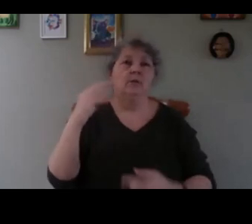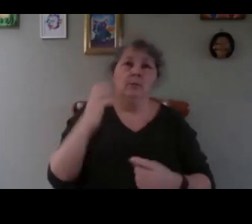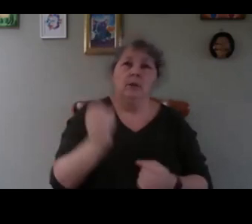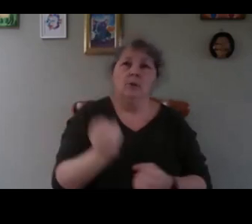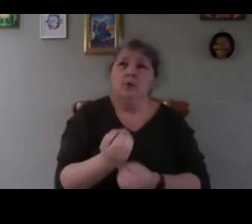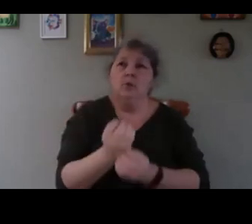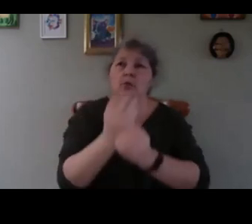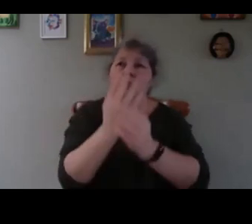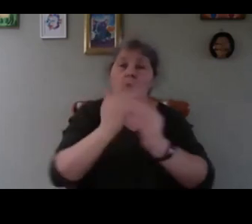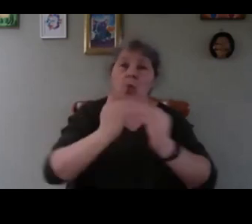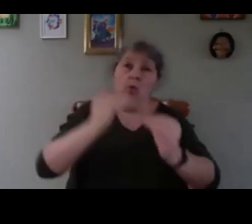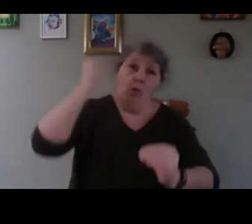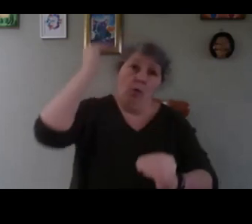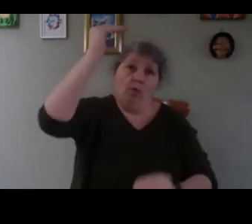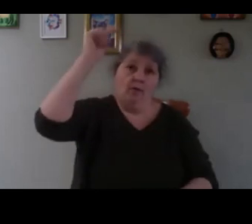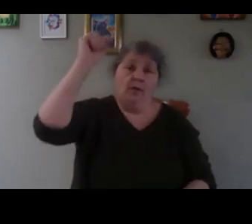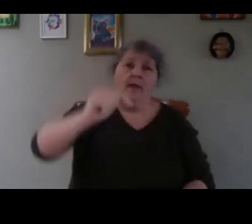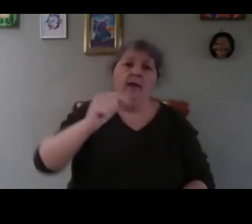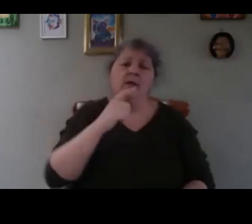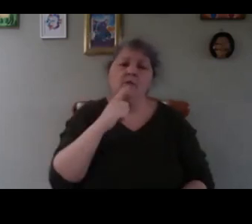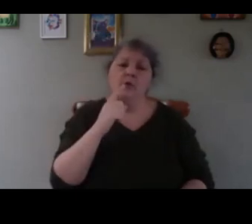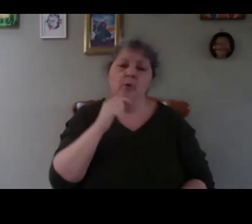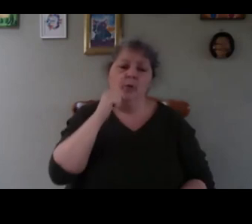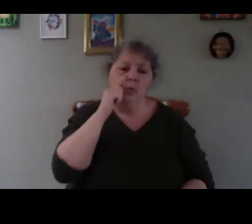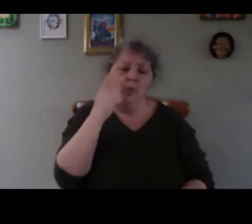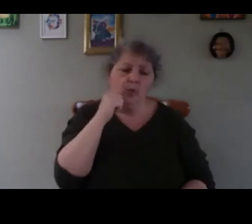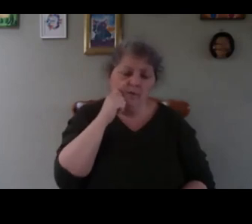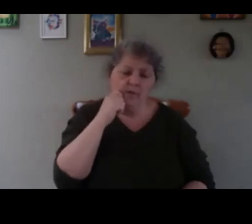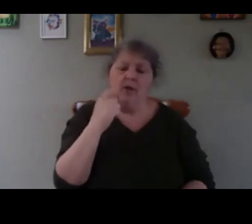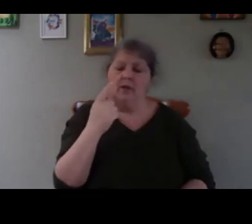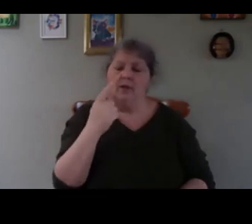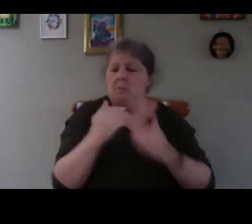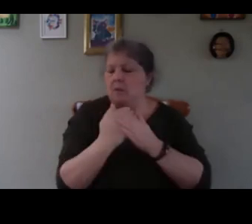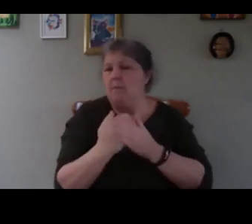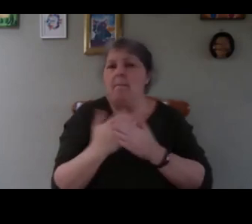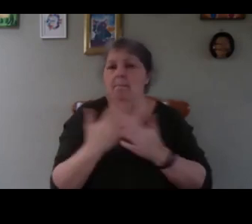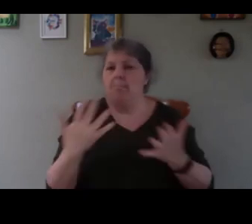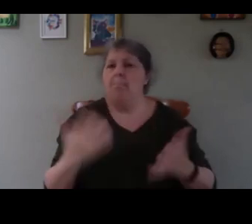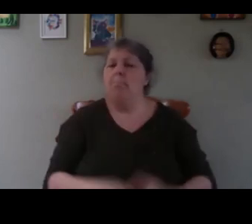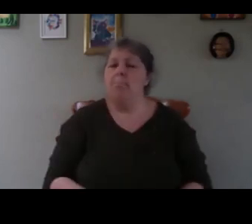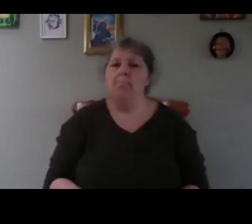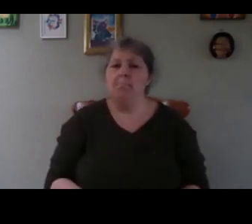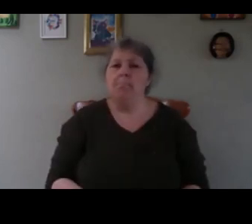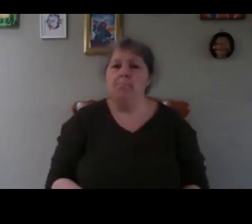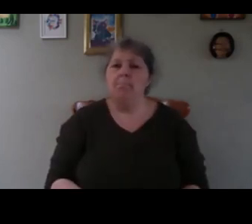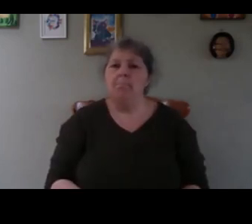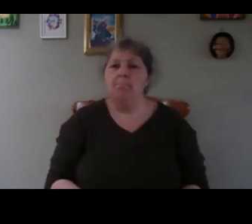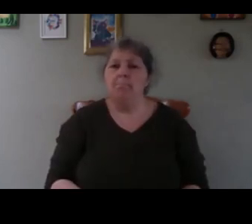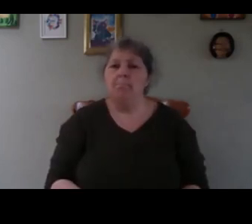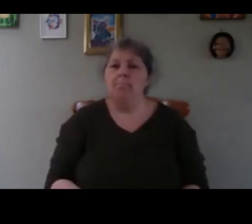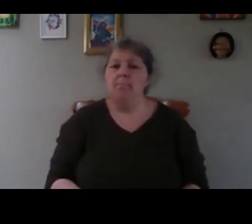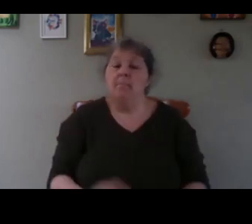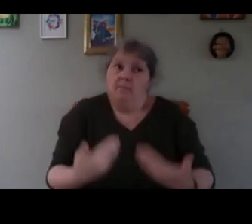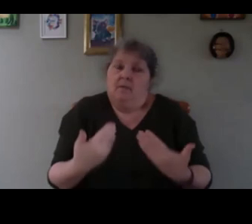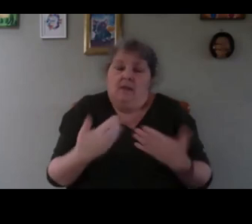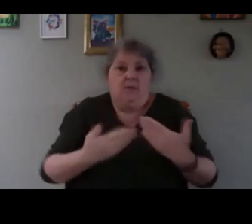above that so a foot would be a minimum it's quite a good it's what I've used